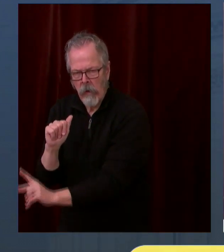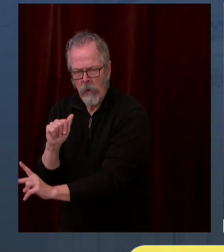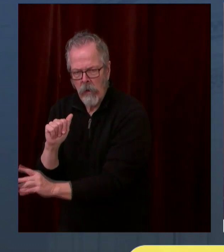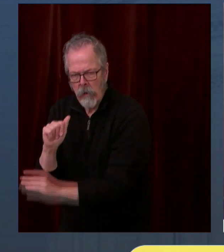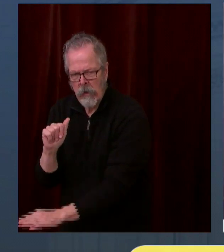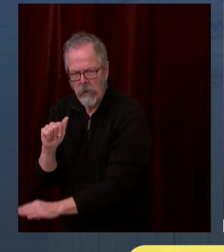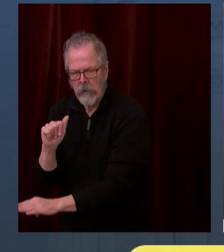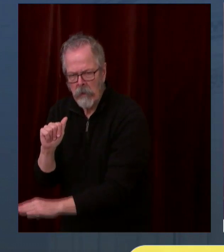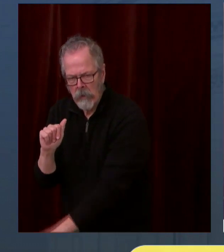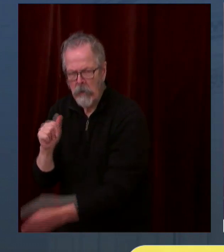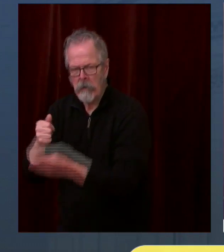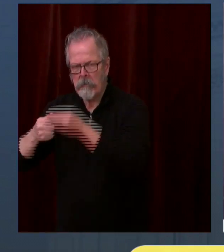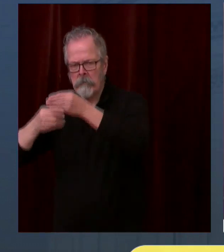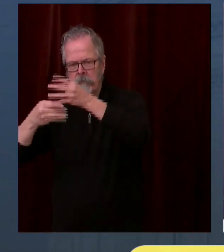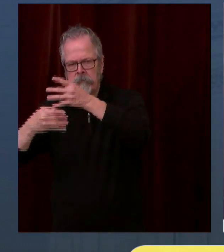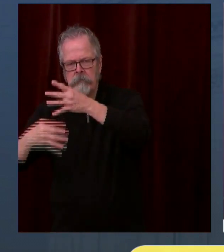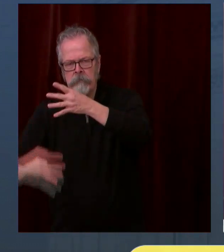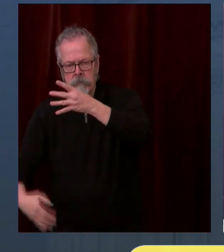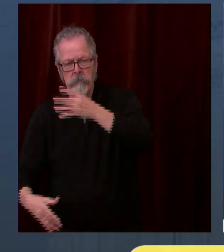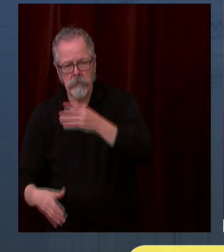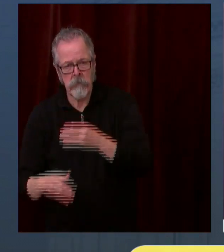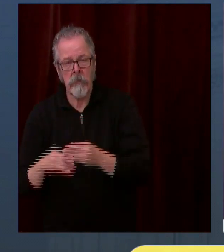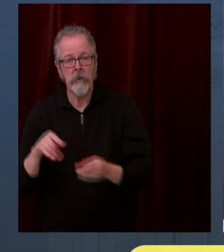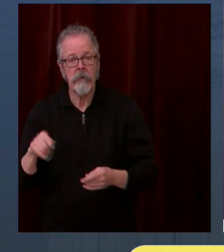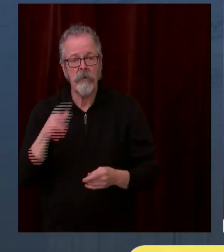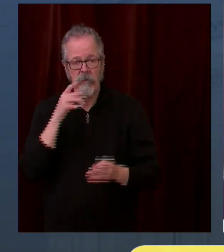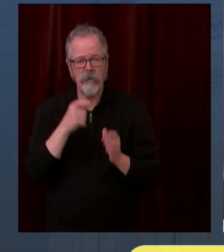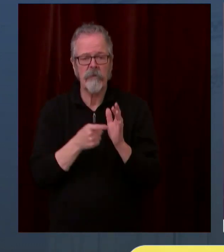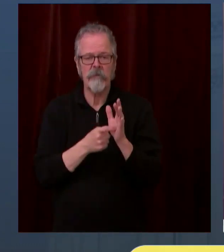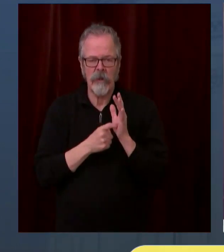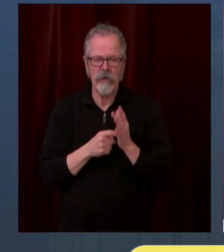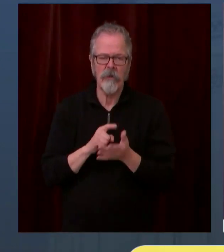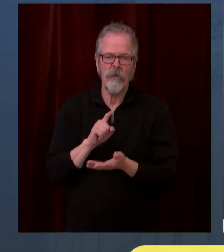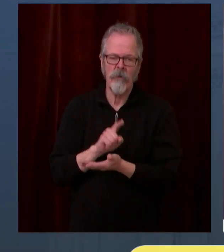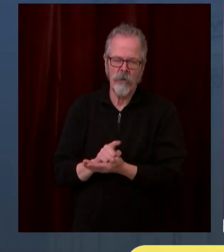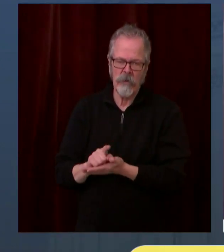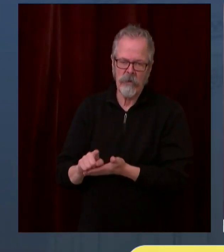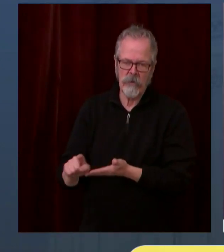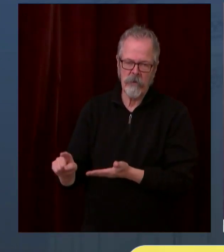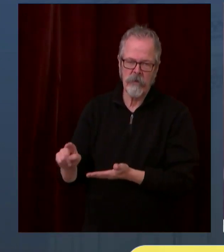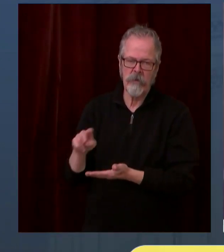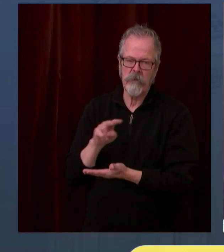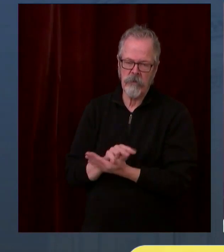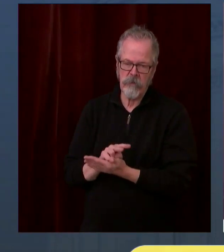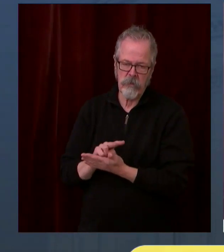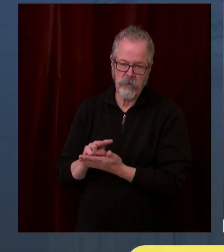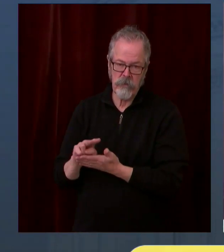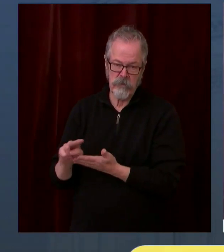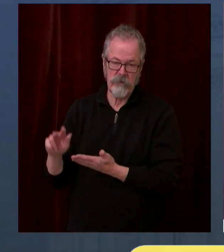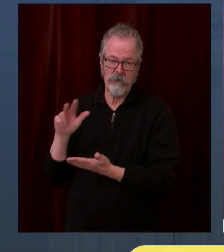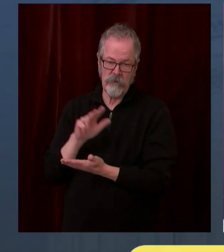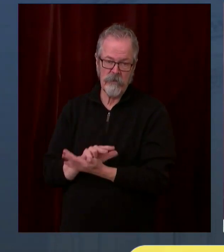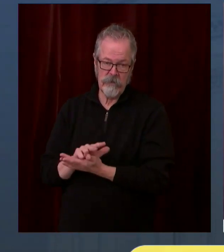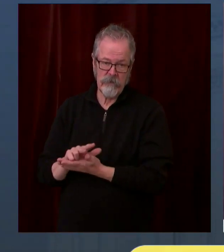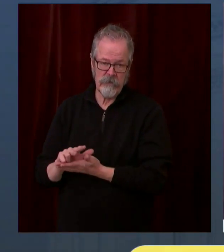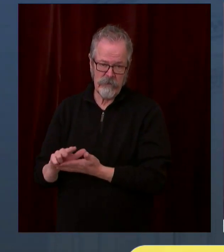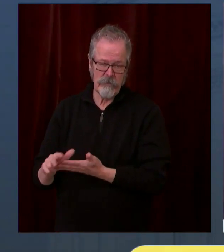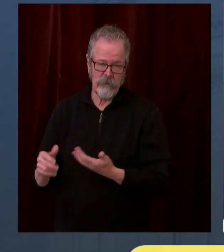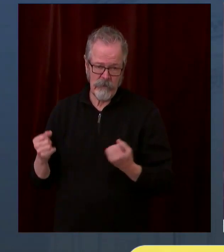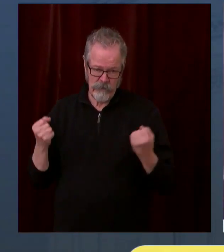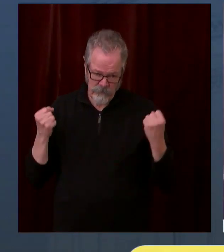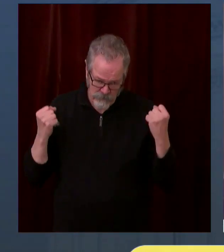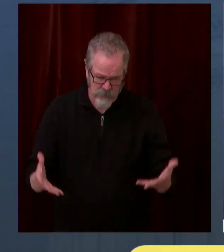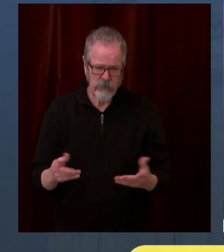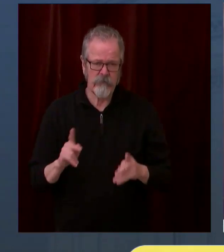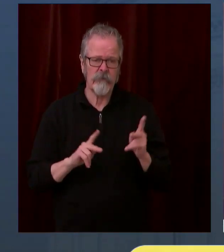we have a lot of people that are in the eligibility of 1B1 and we are going to do everything we can to go through